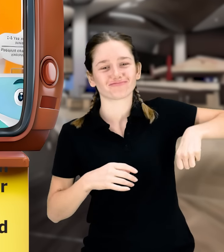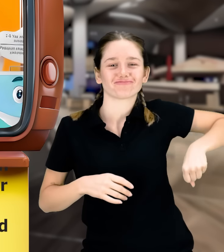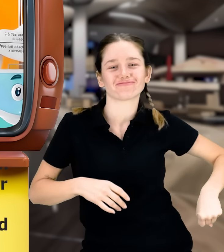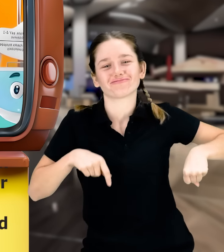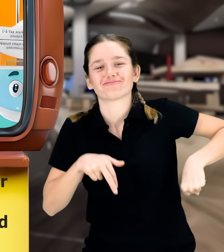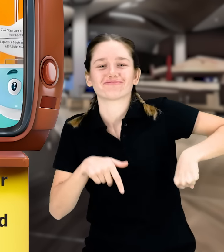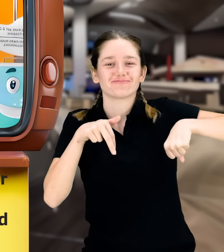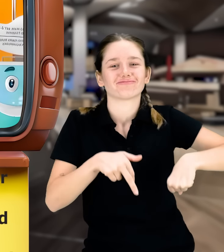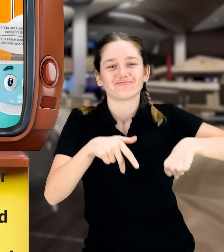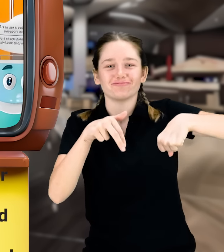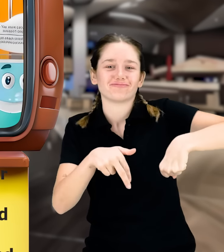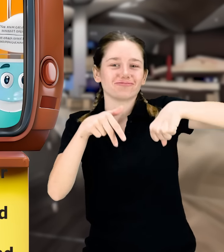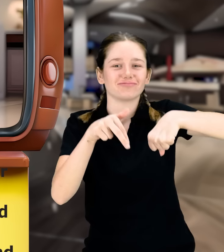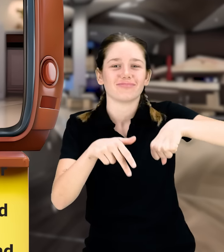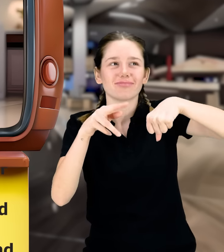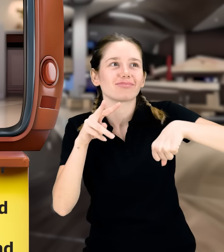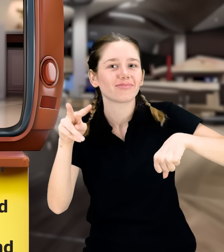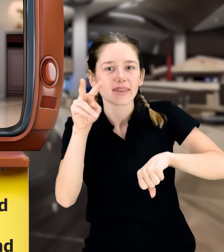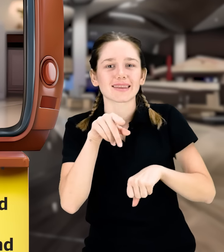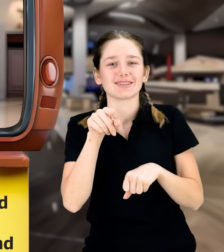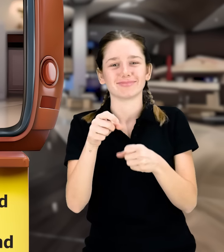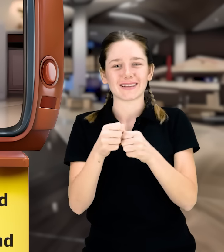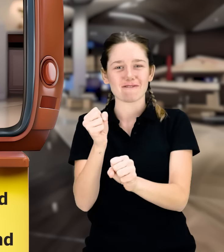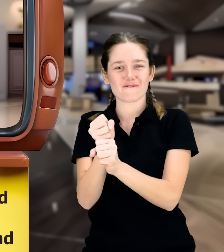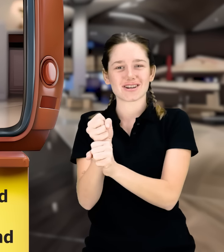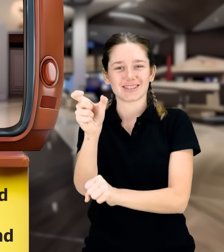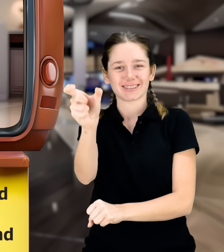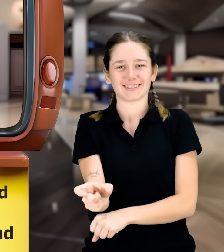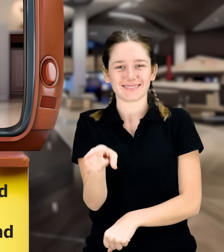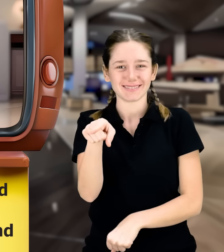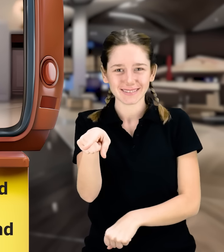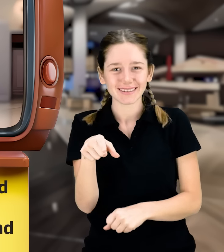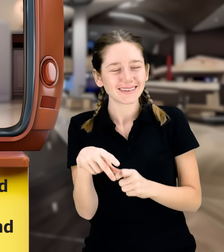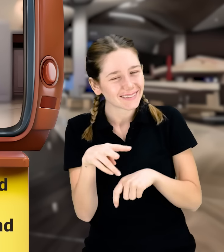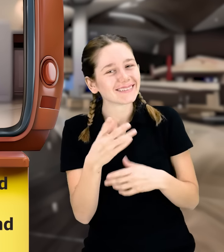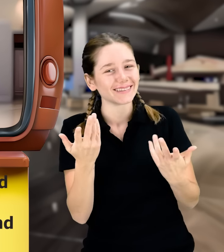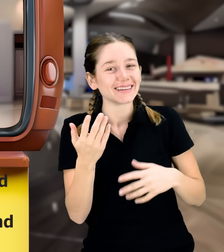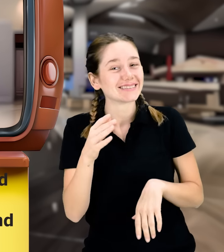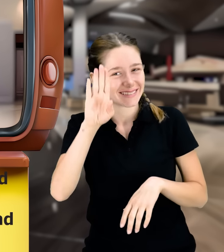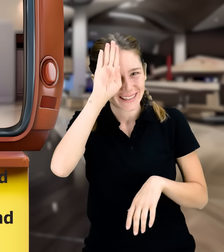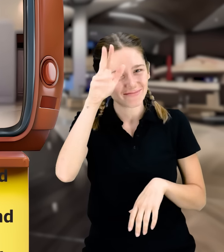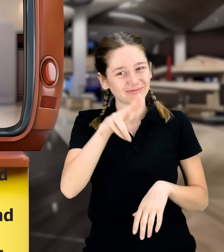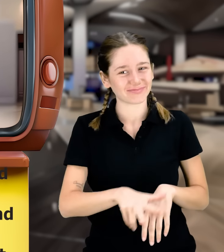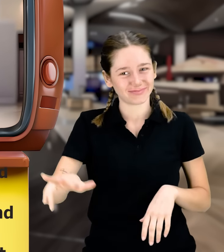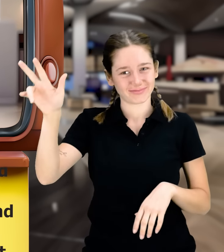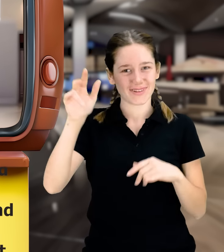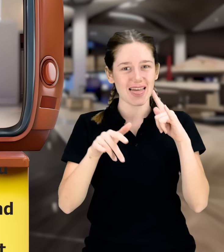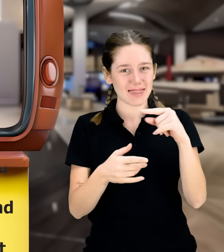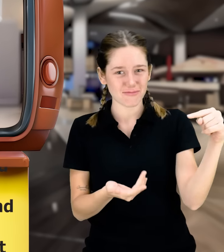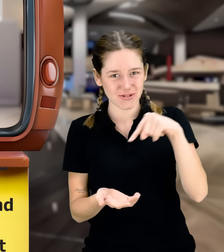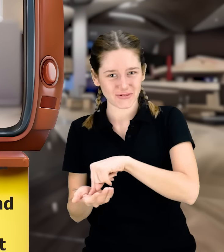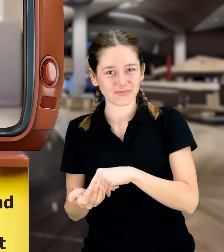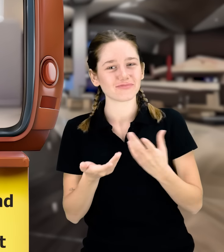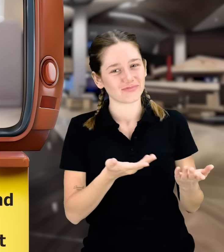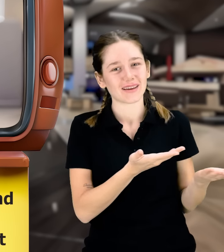After passing through the family lane, a security officer smiled at Ege and said, Welcome to Iger,